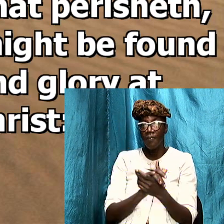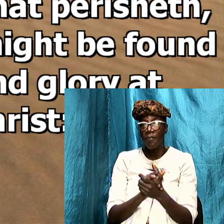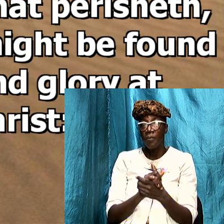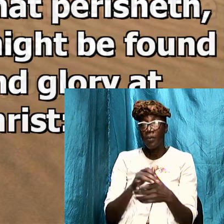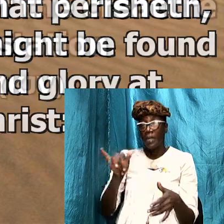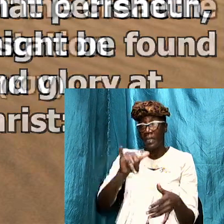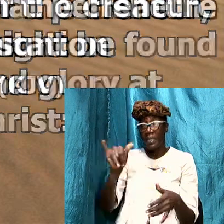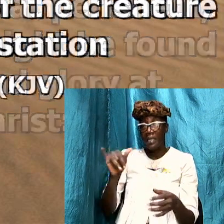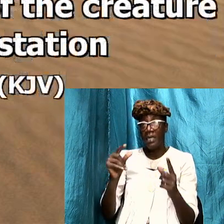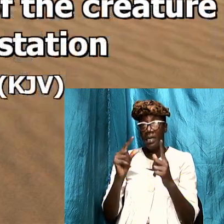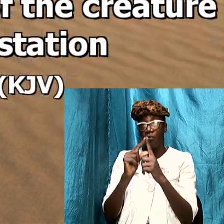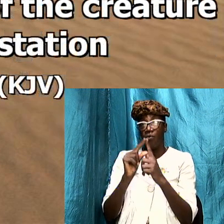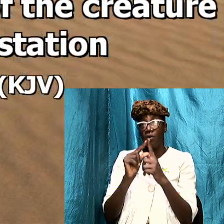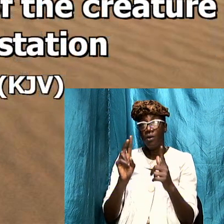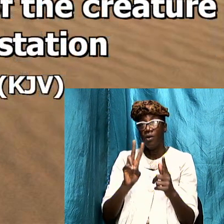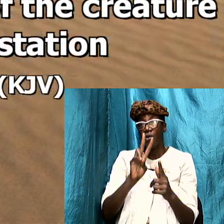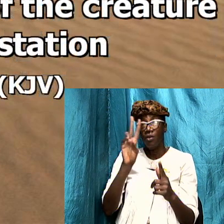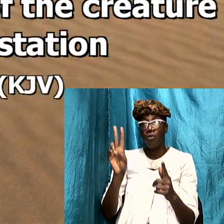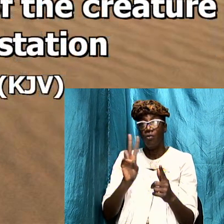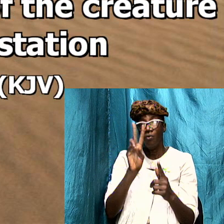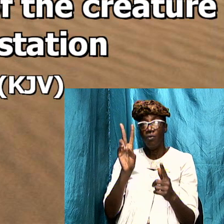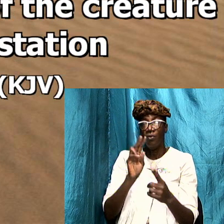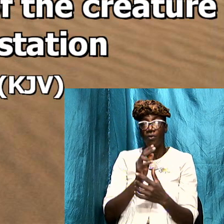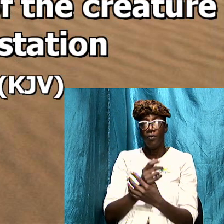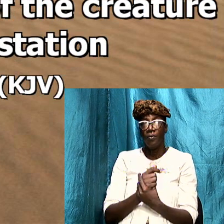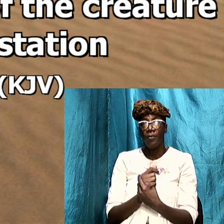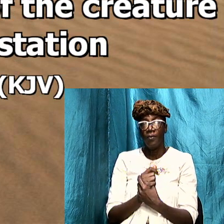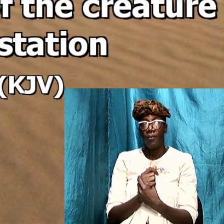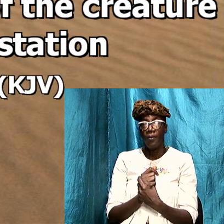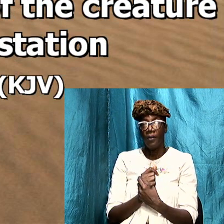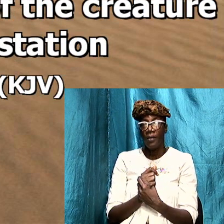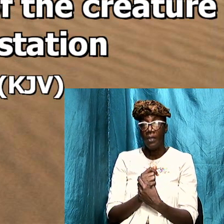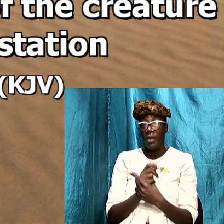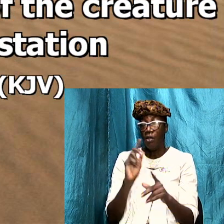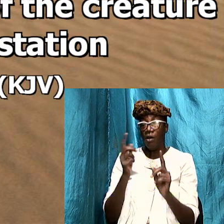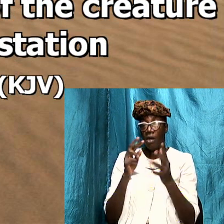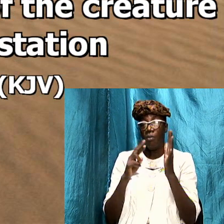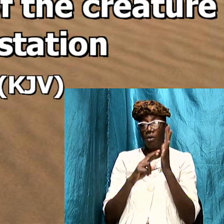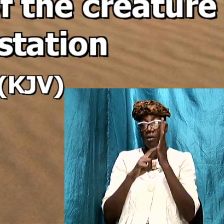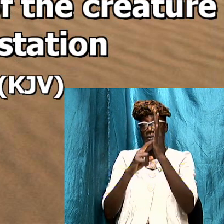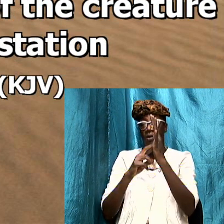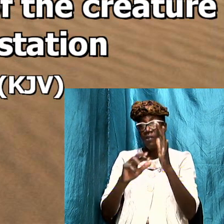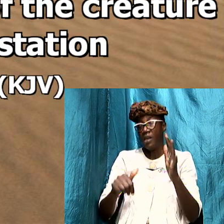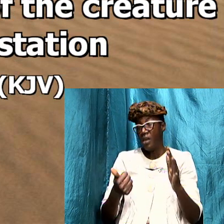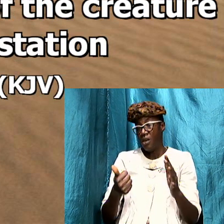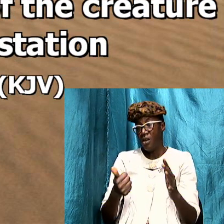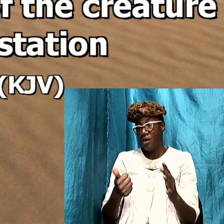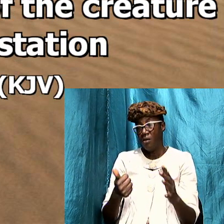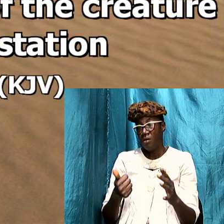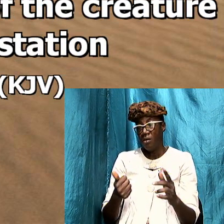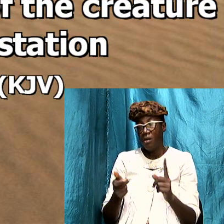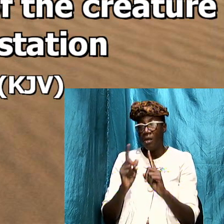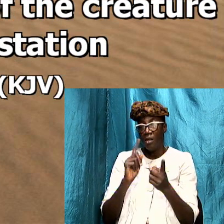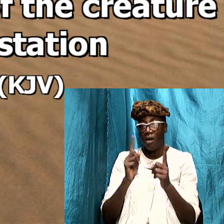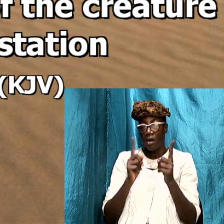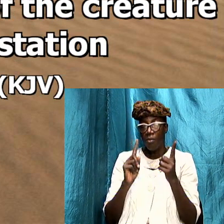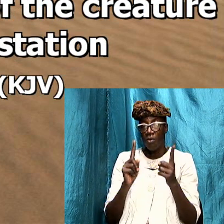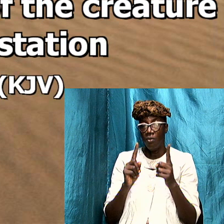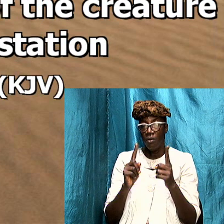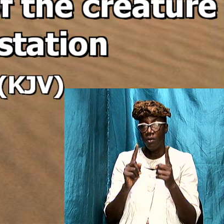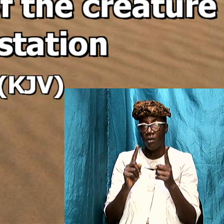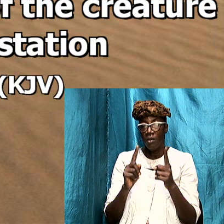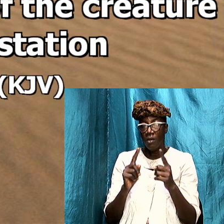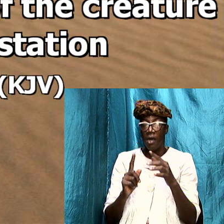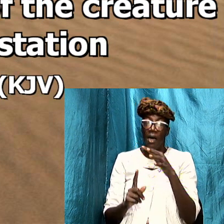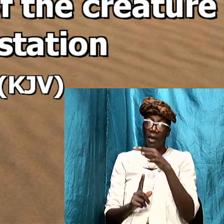right in one instance it is speaking about a revealing in another instance it is speaking and talking about